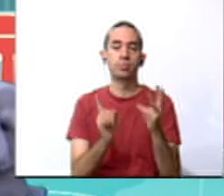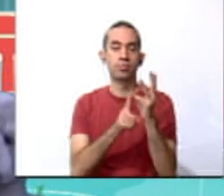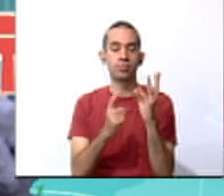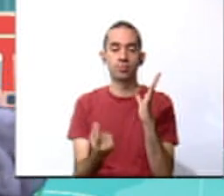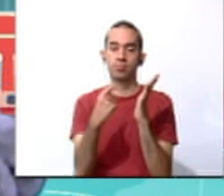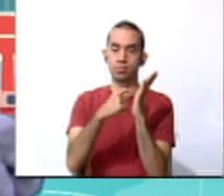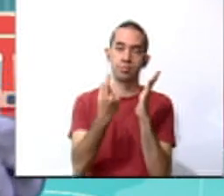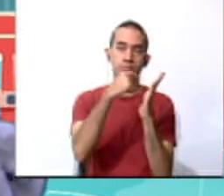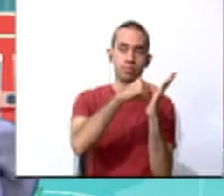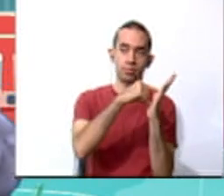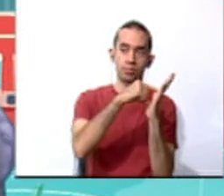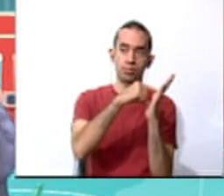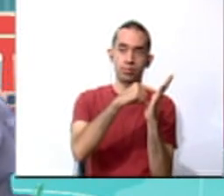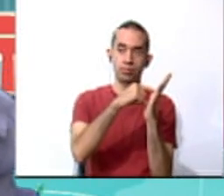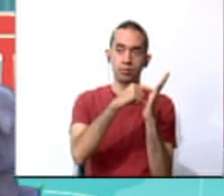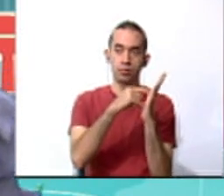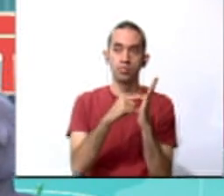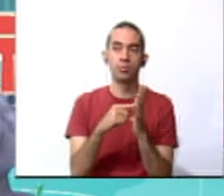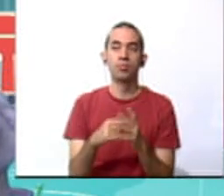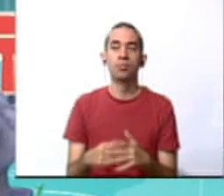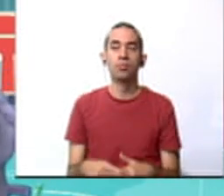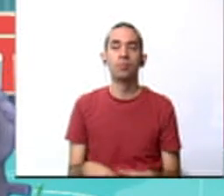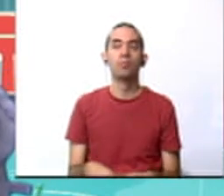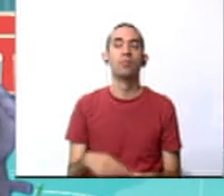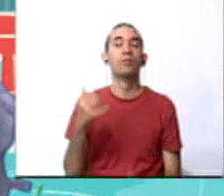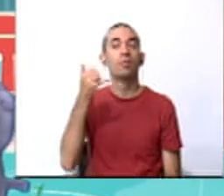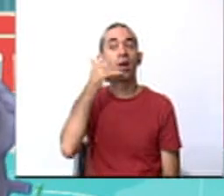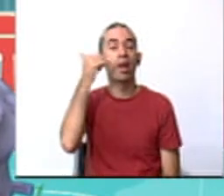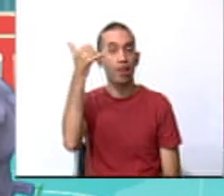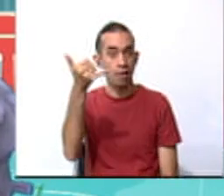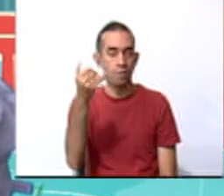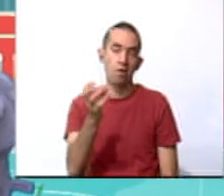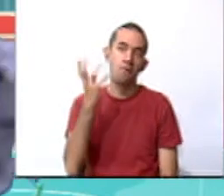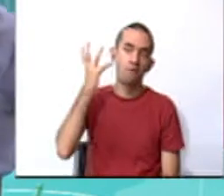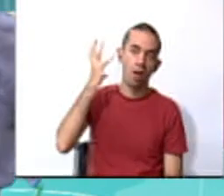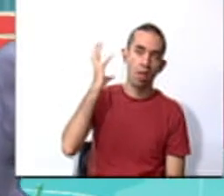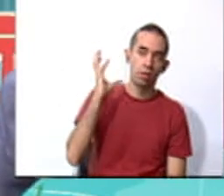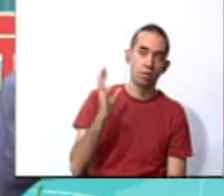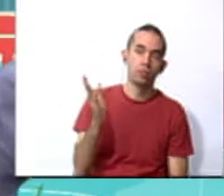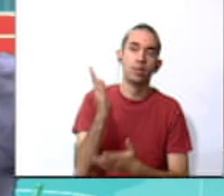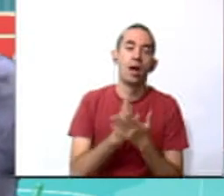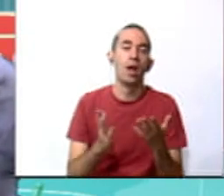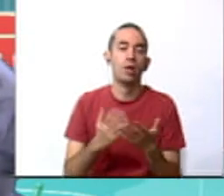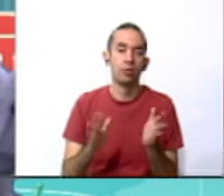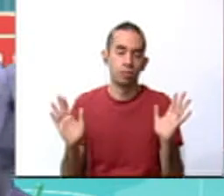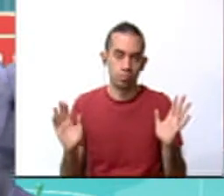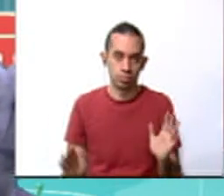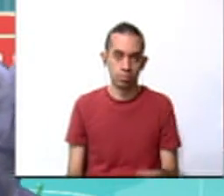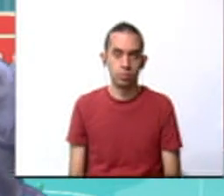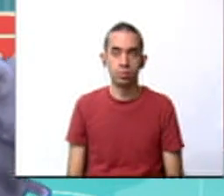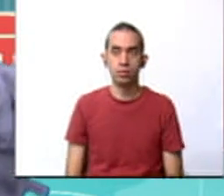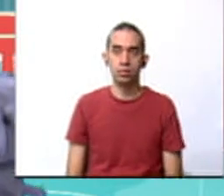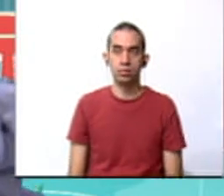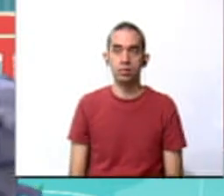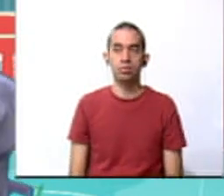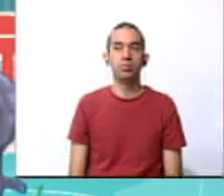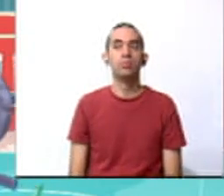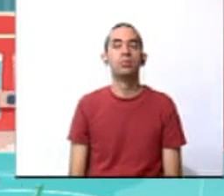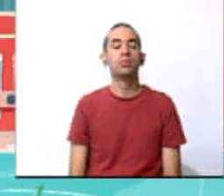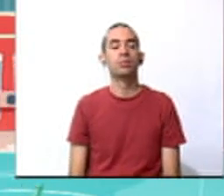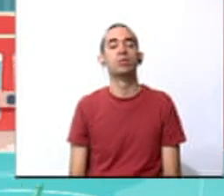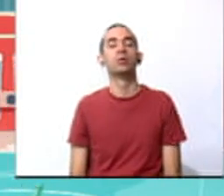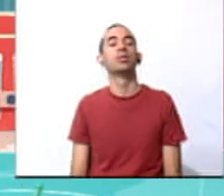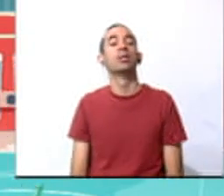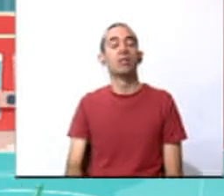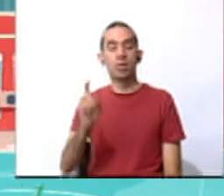batteries, and a telephone or radio, just in case. And we are going to prepare that for